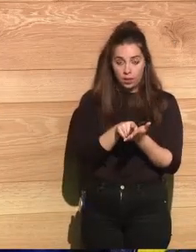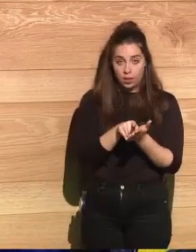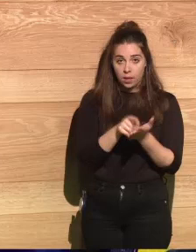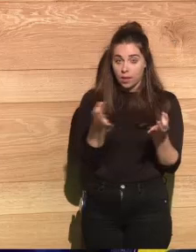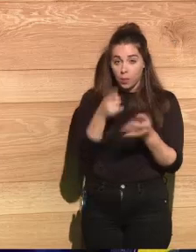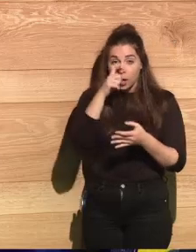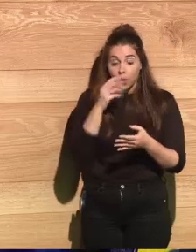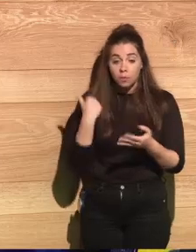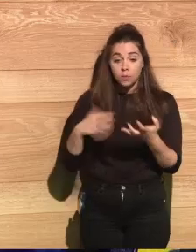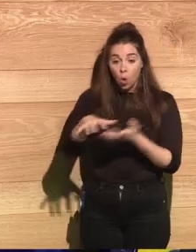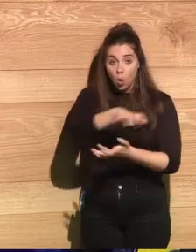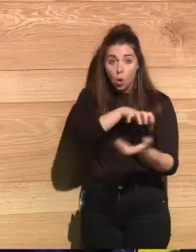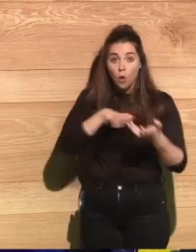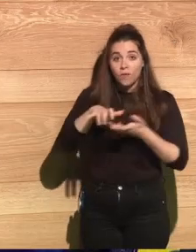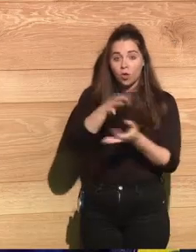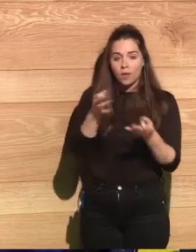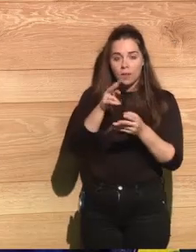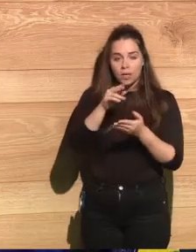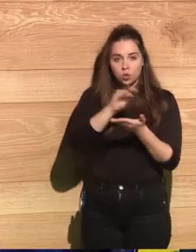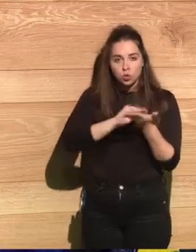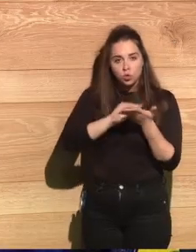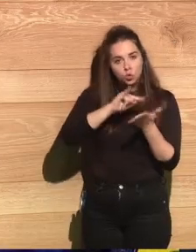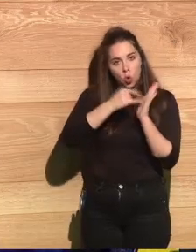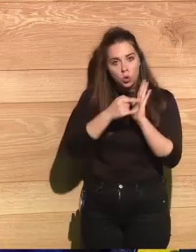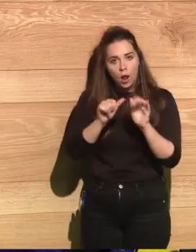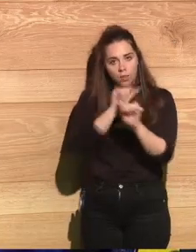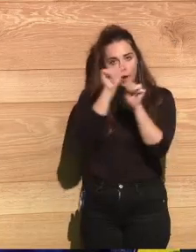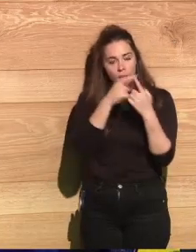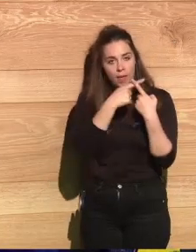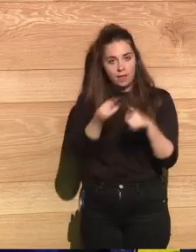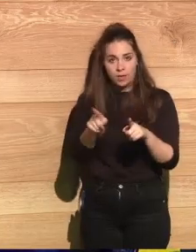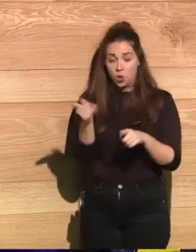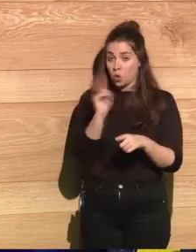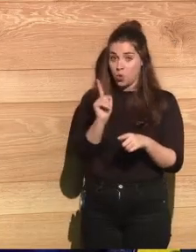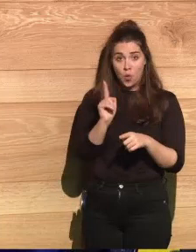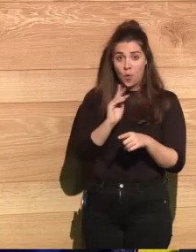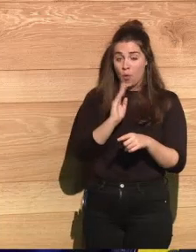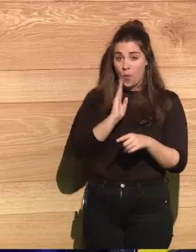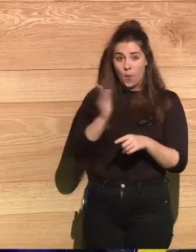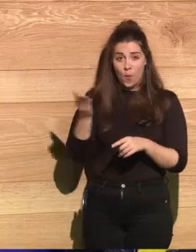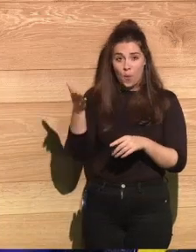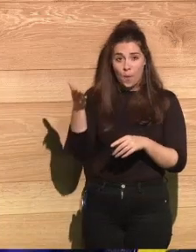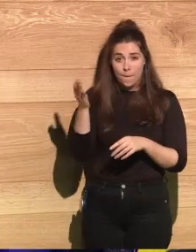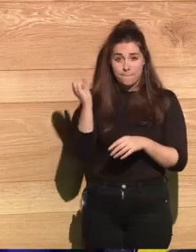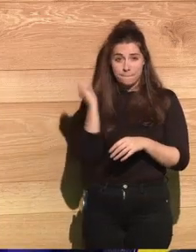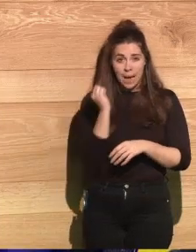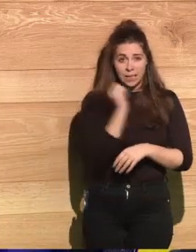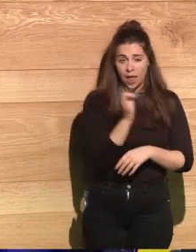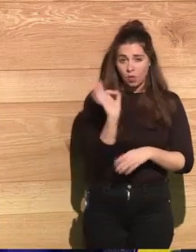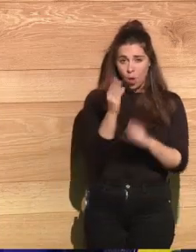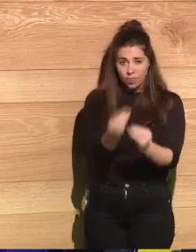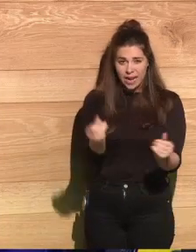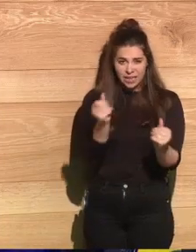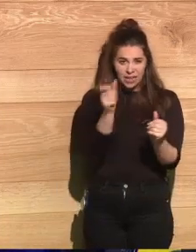way, not by killing, melting each other, melting